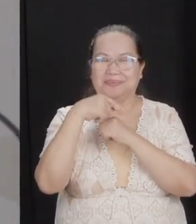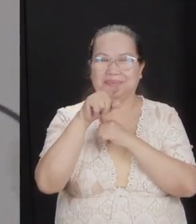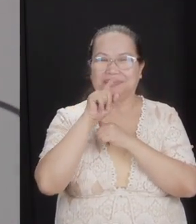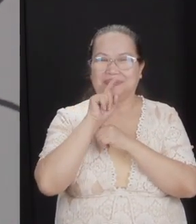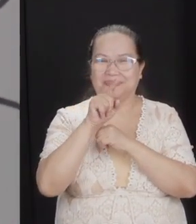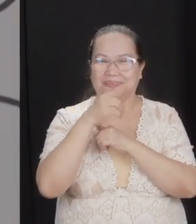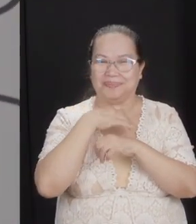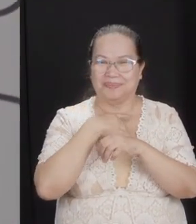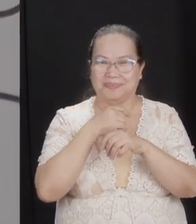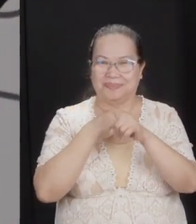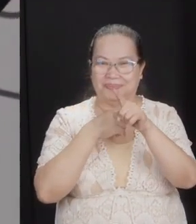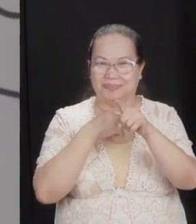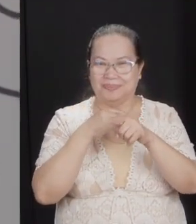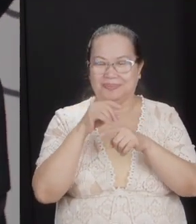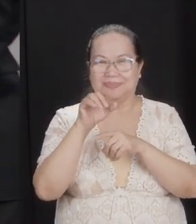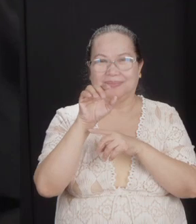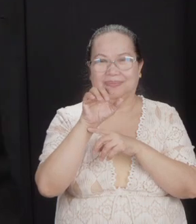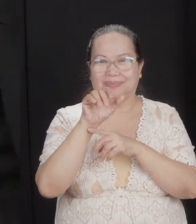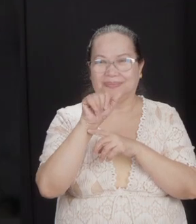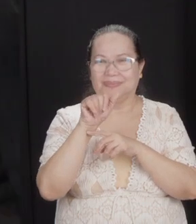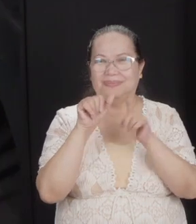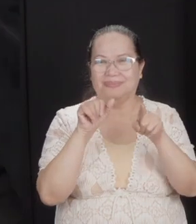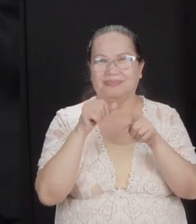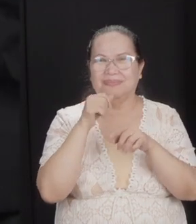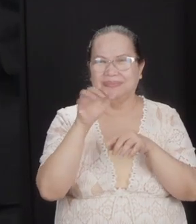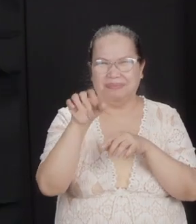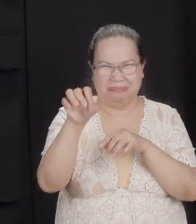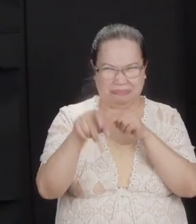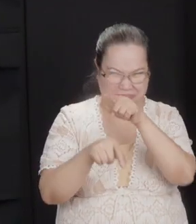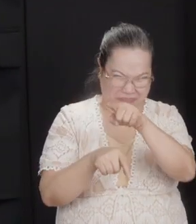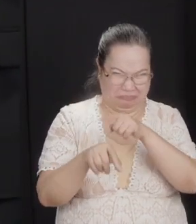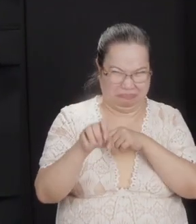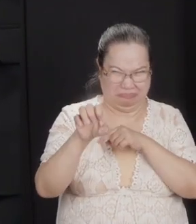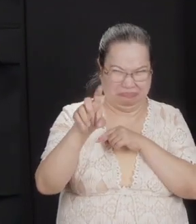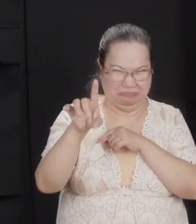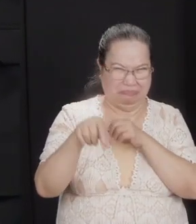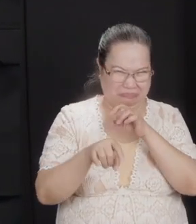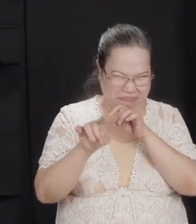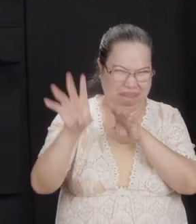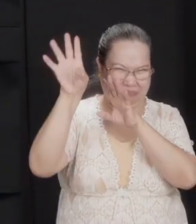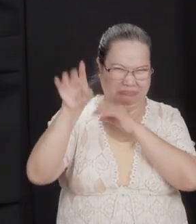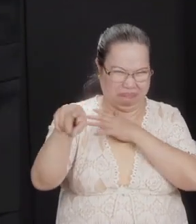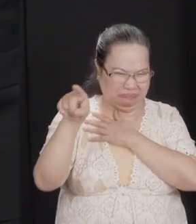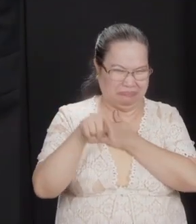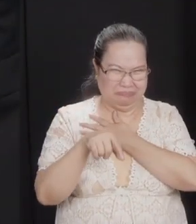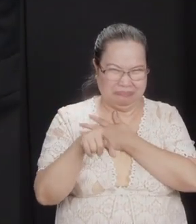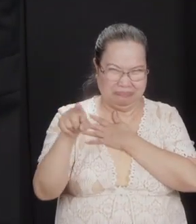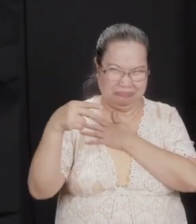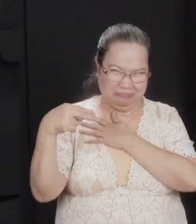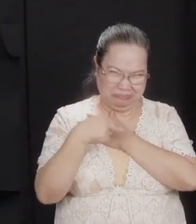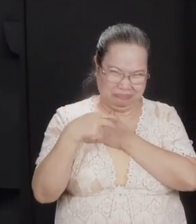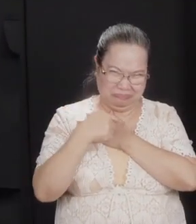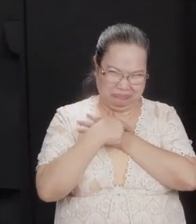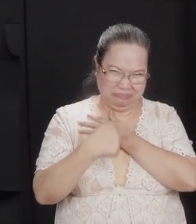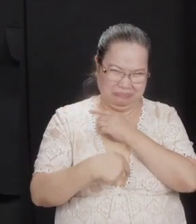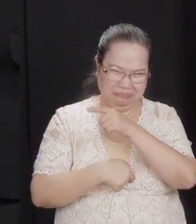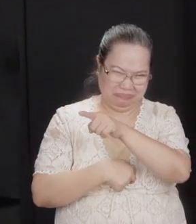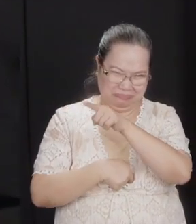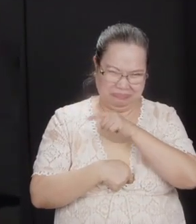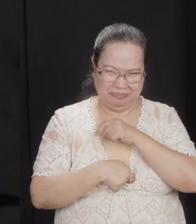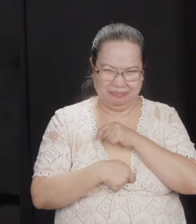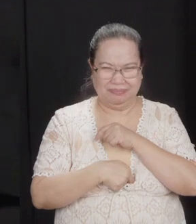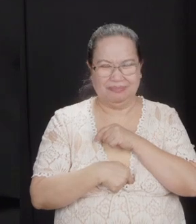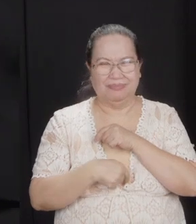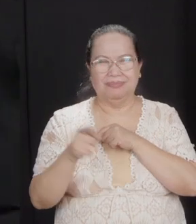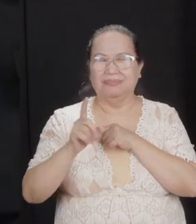I like Ed a lot. So I'll use it as an example. I do not like you, Ed. Okay? You've hurt me. So what will